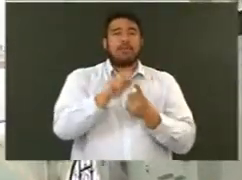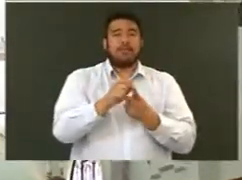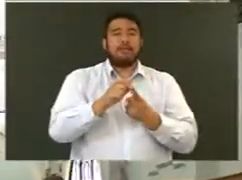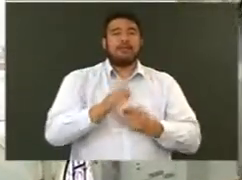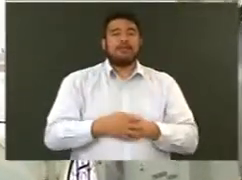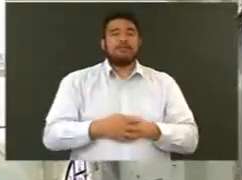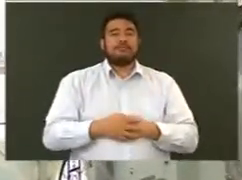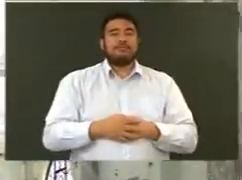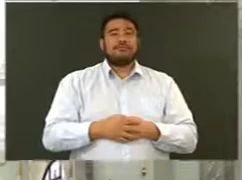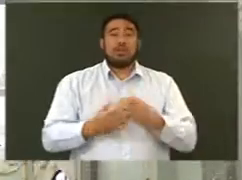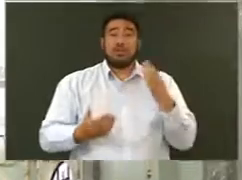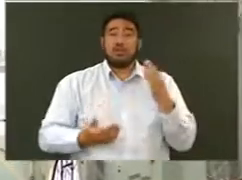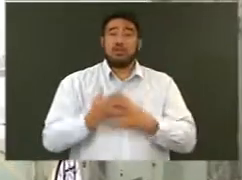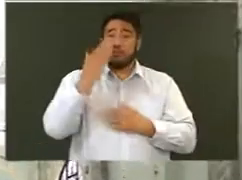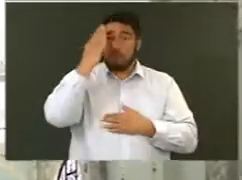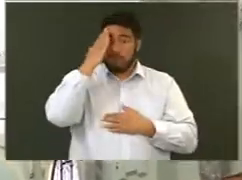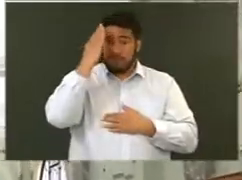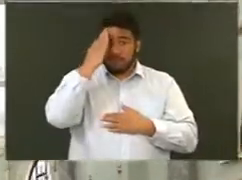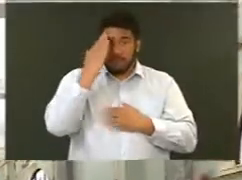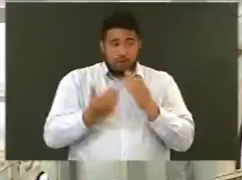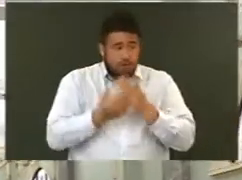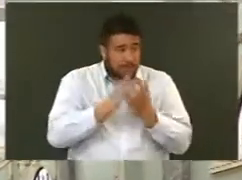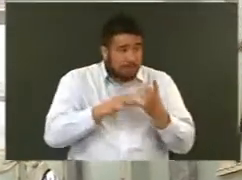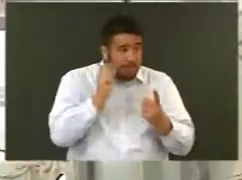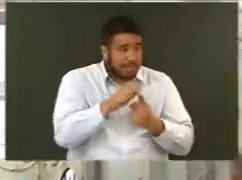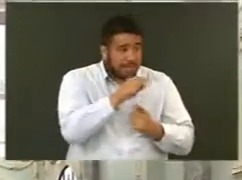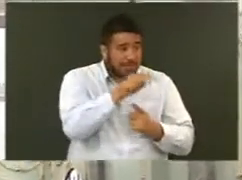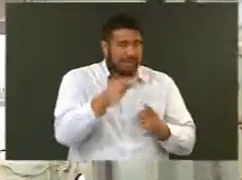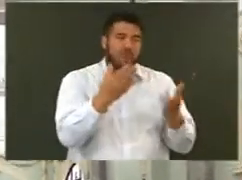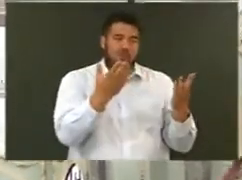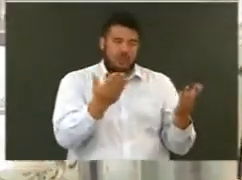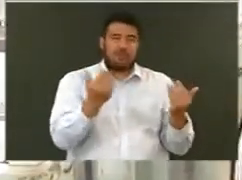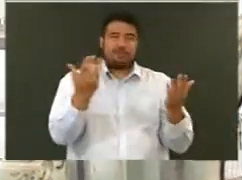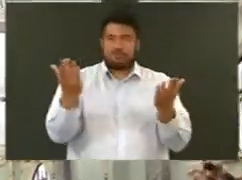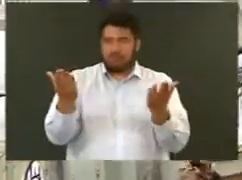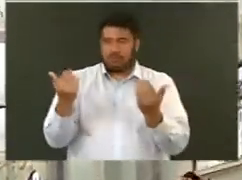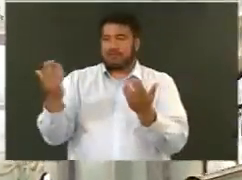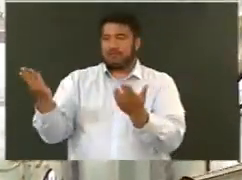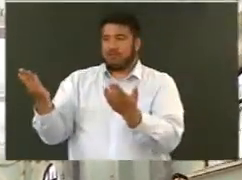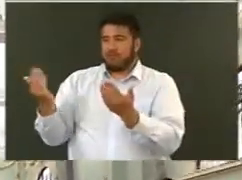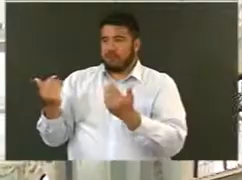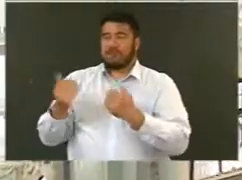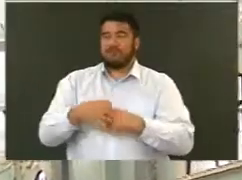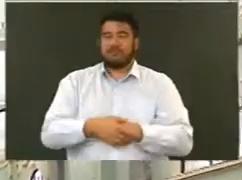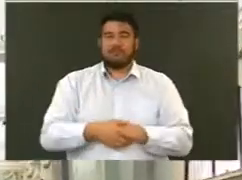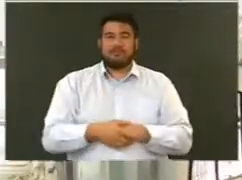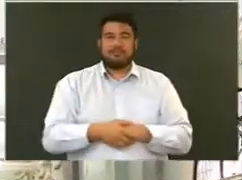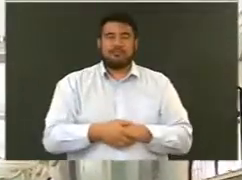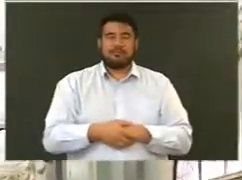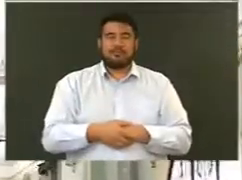tēnā rā koutou, nau mai, haere mai. Ngā reira, koreo e tōro ongea tēnei tū e te māngai.